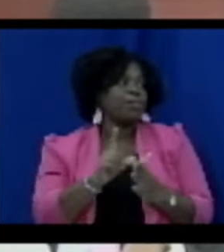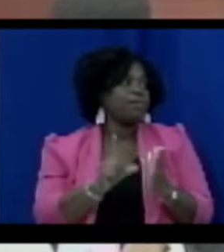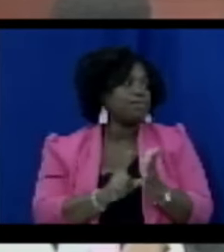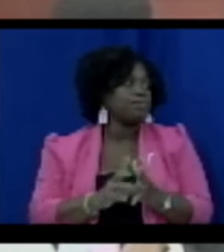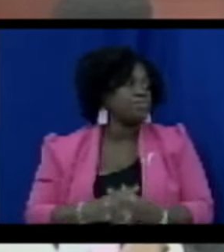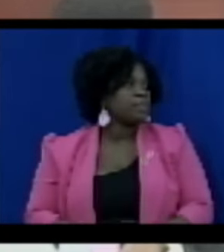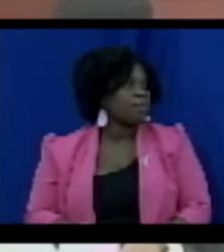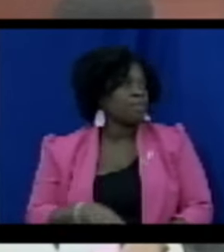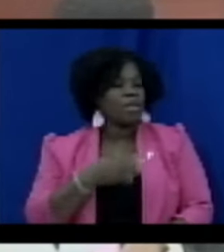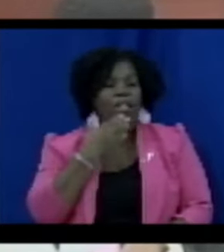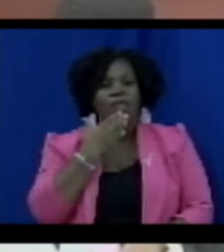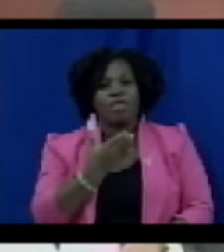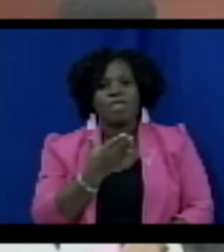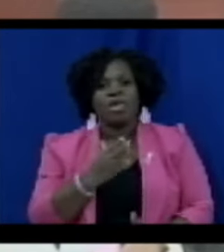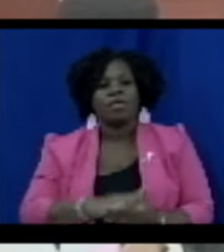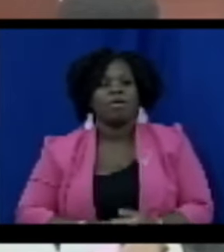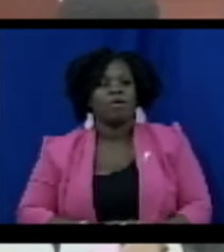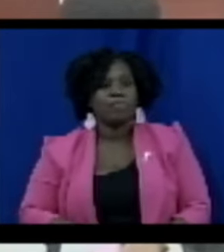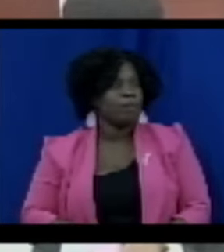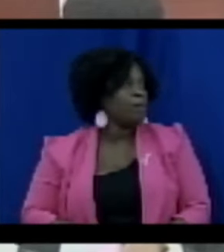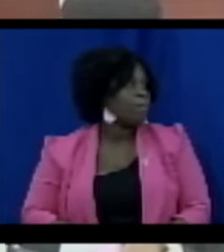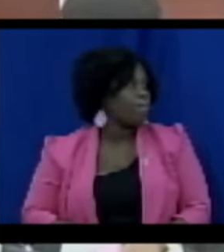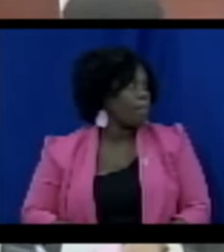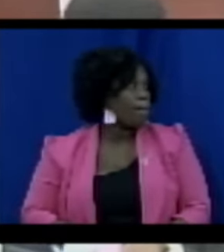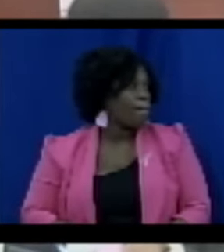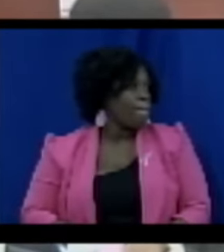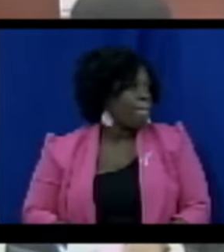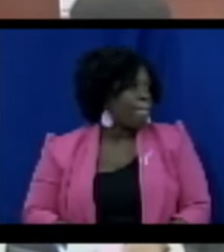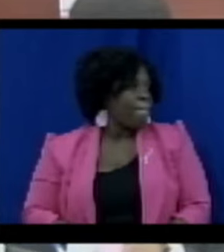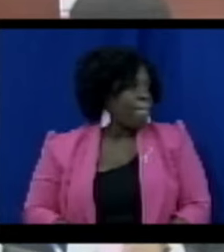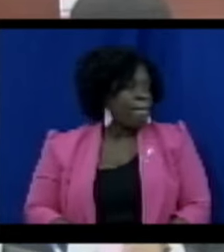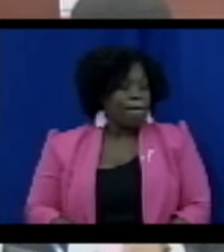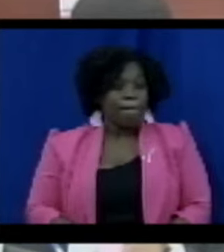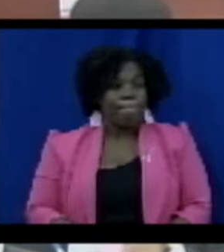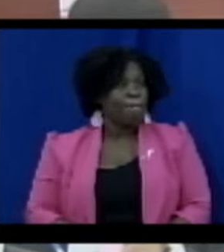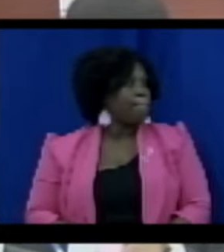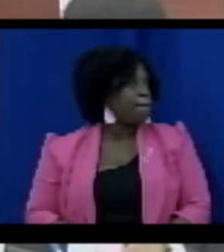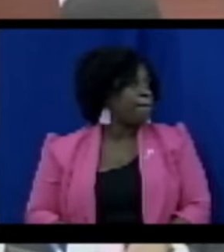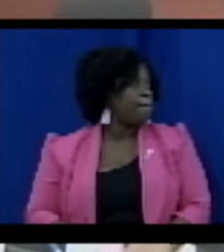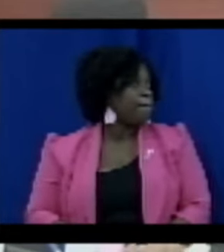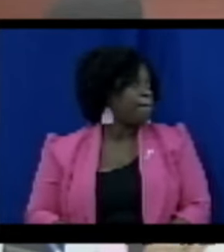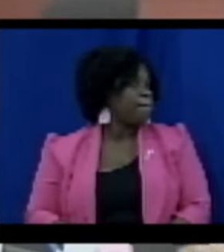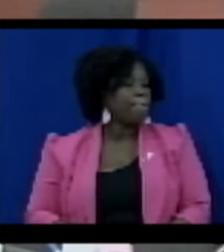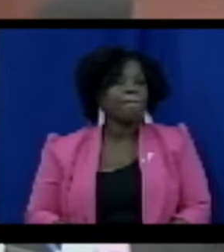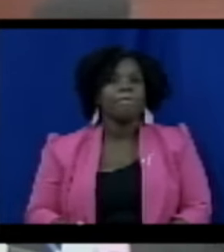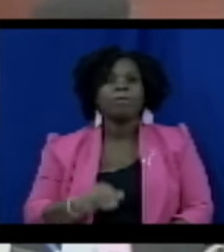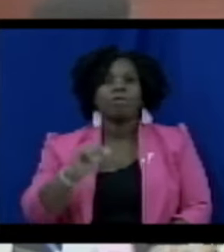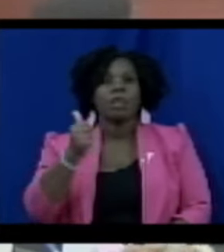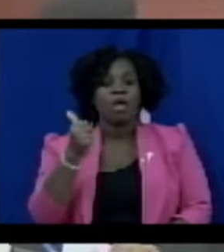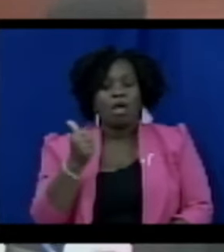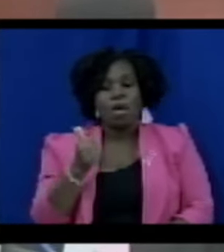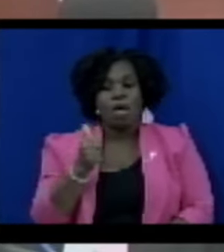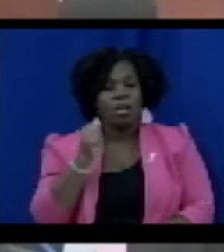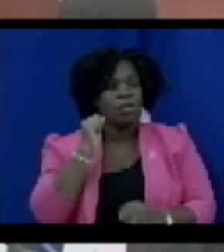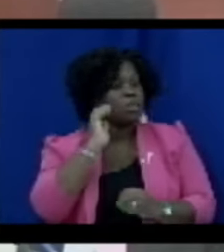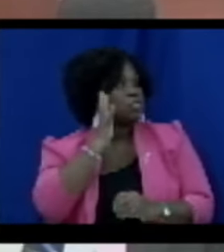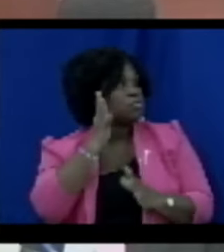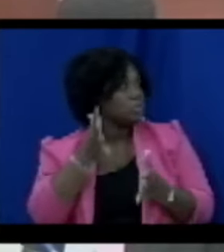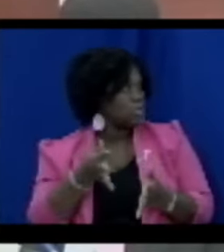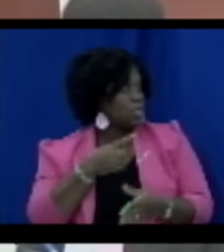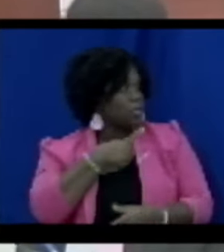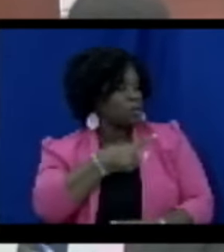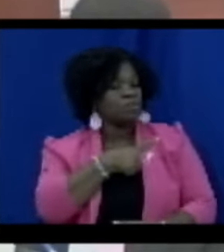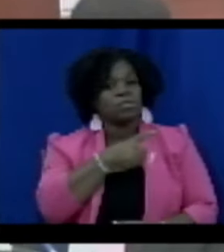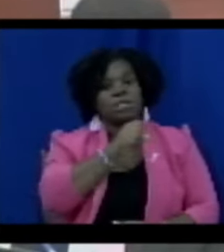Thank you to the Honorable Attorney General, the mover of the bill. Is there another presenter? recognize the Honorable Senator, Philip.